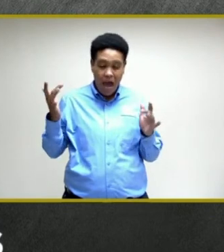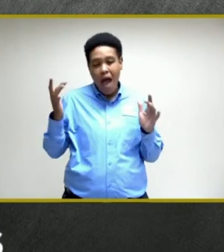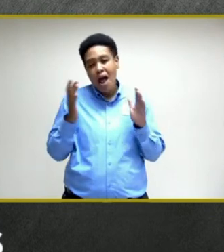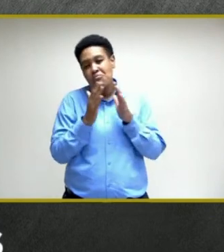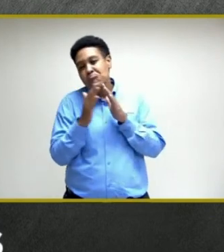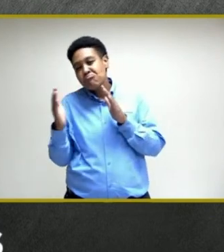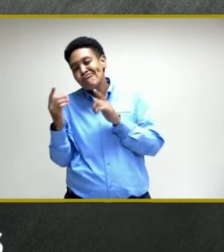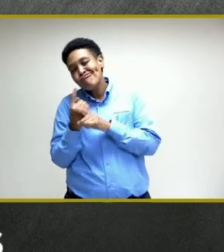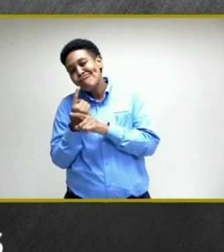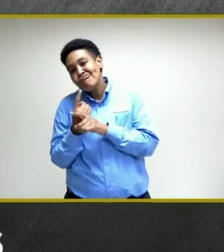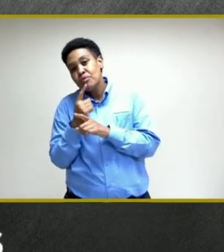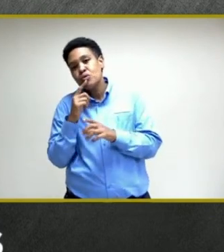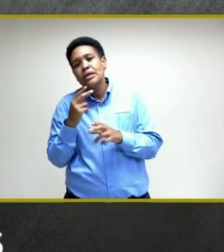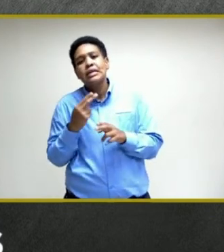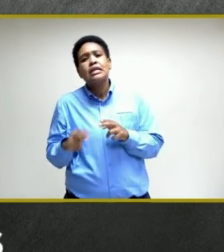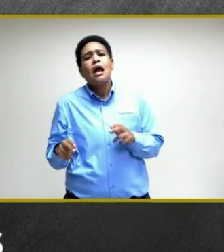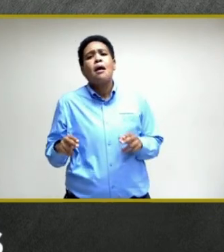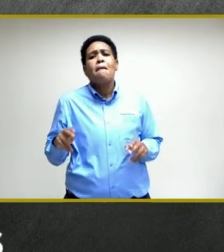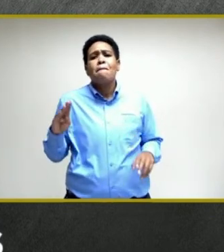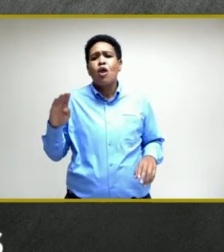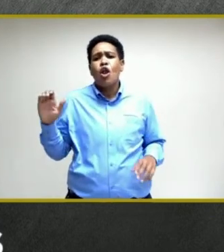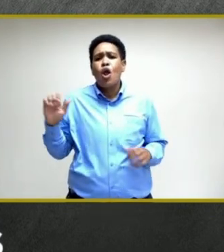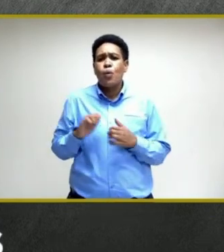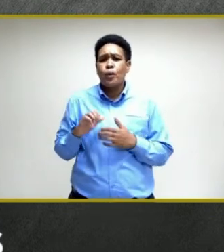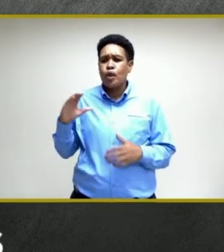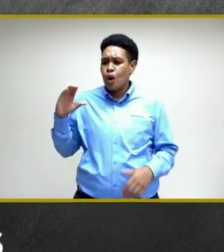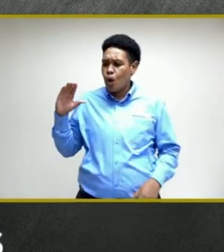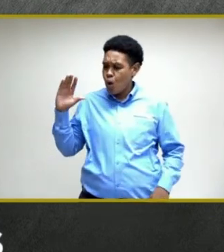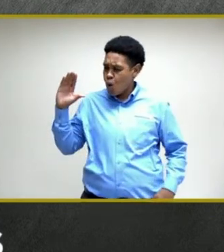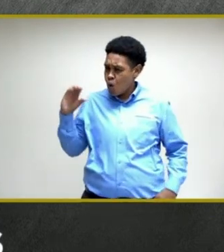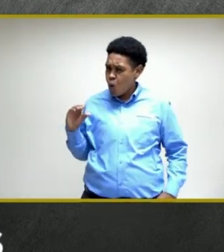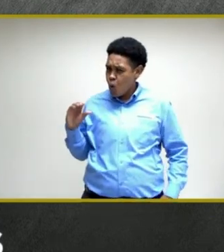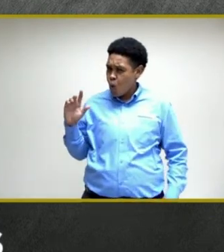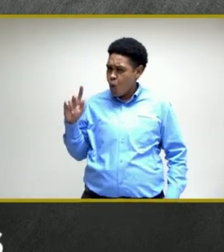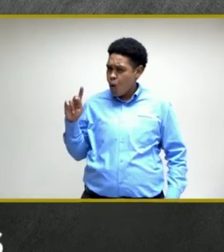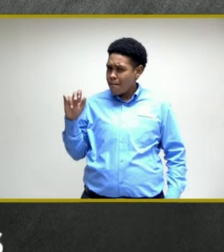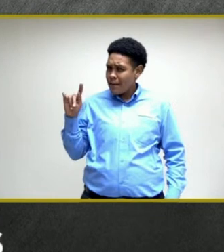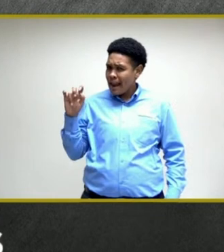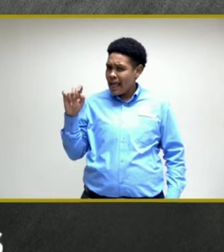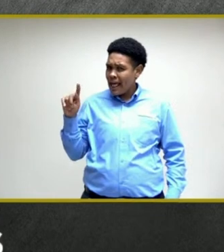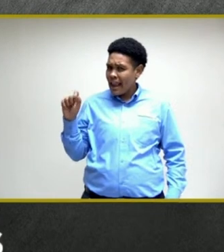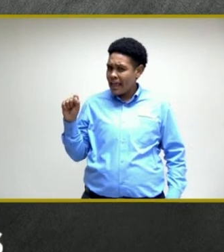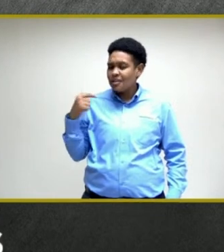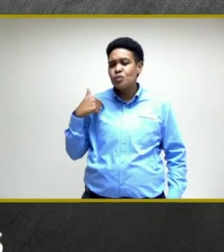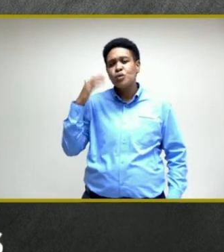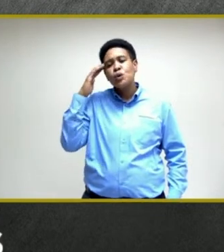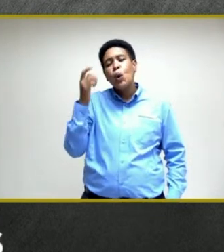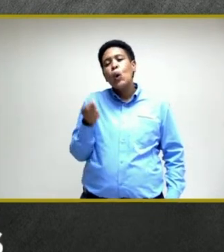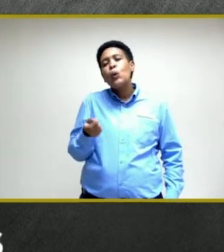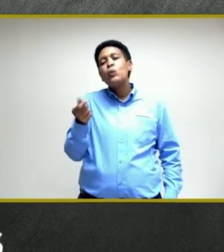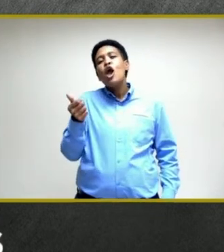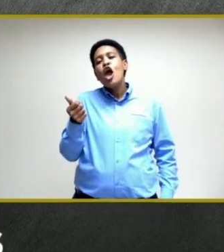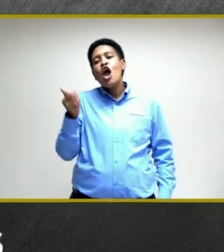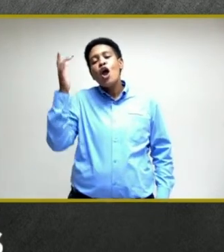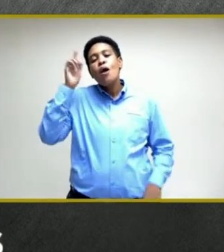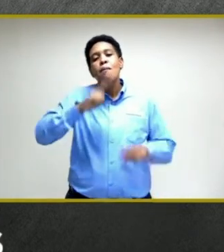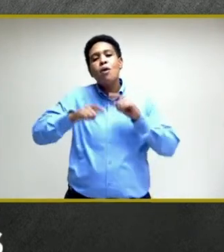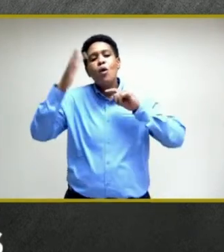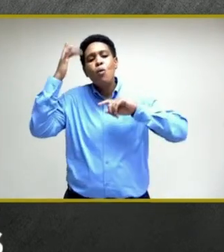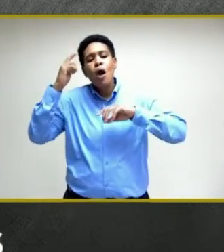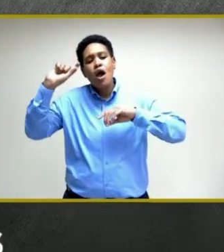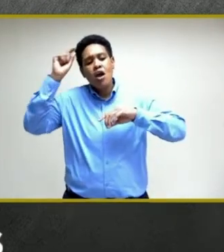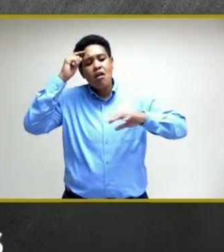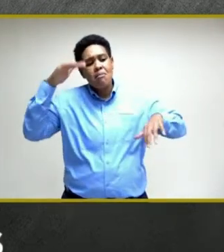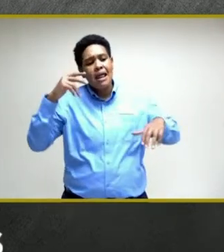instance, the blood clots with low platelets, we know it's rare, but why is the government not being careful